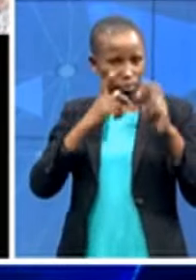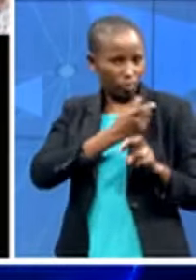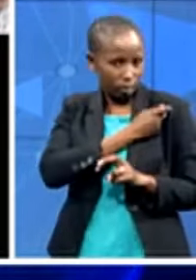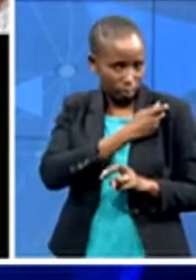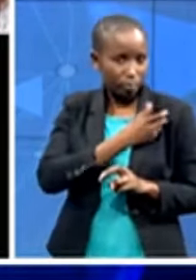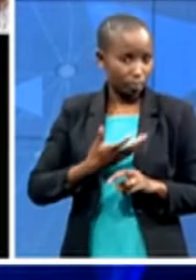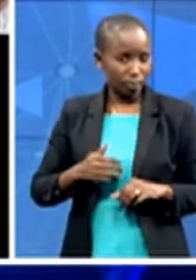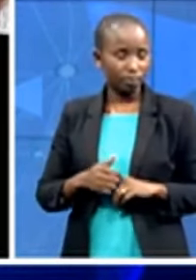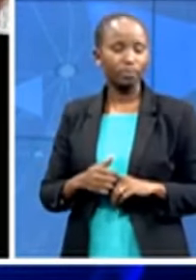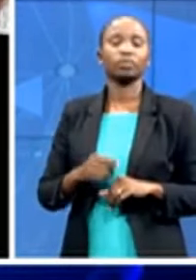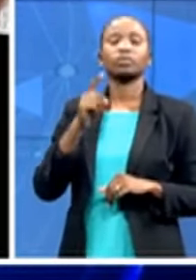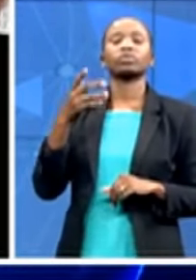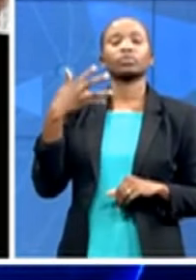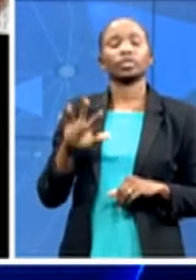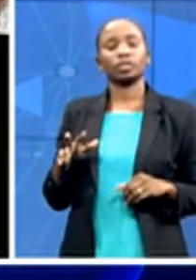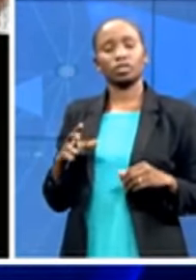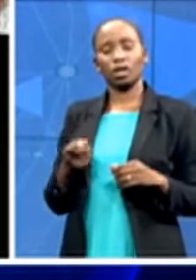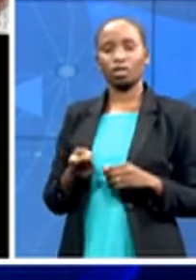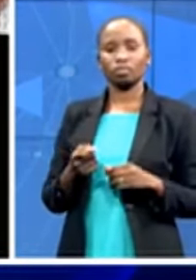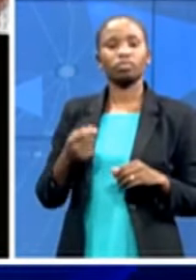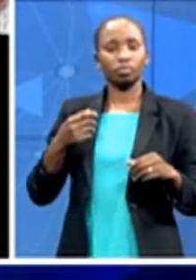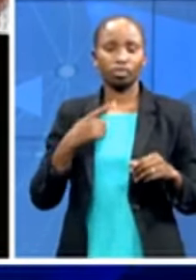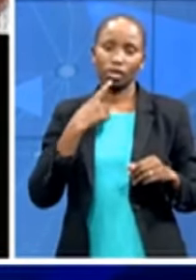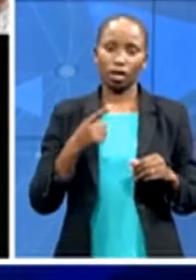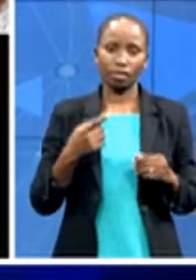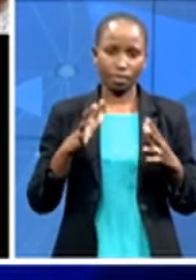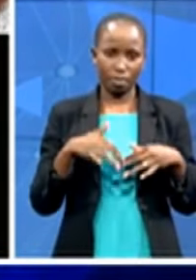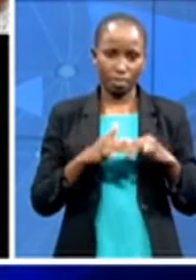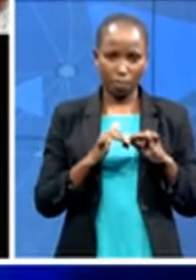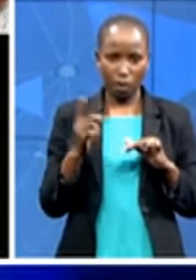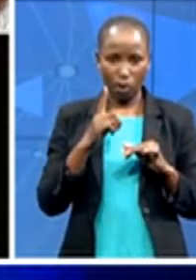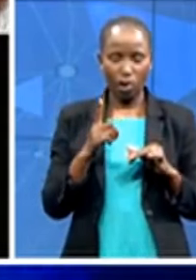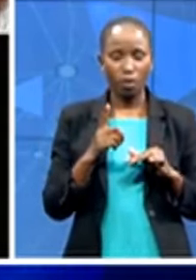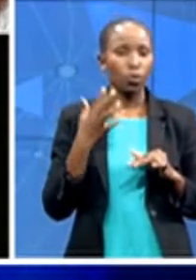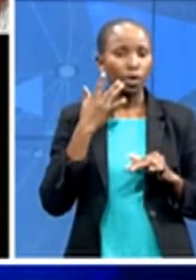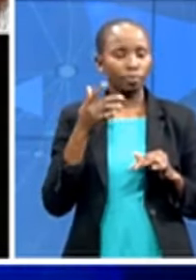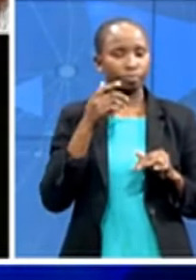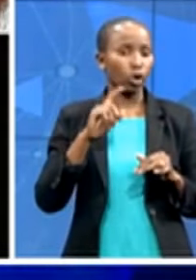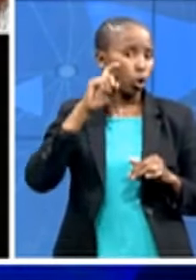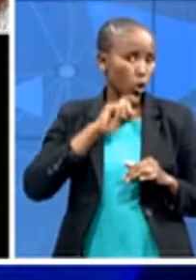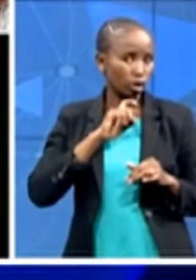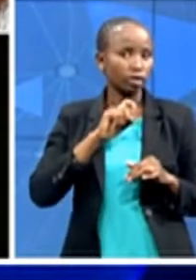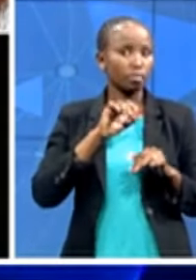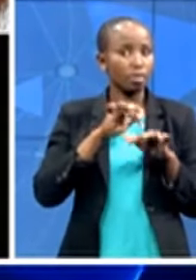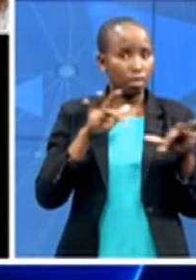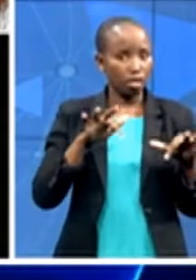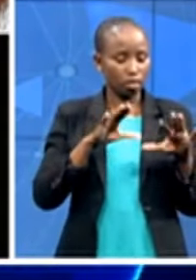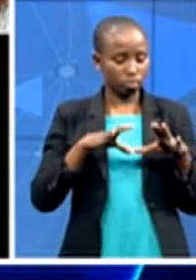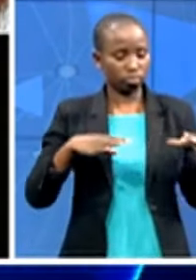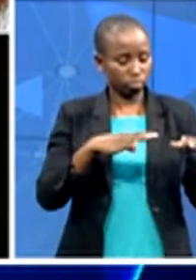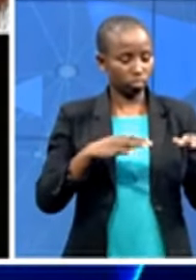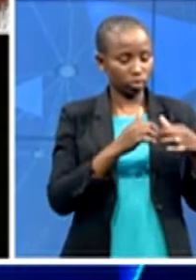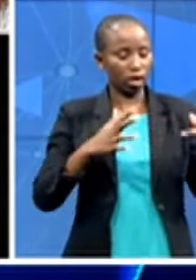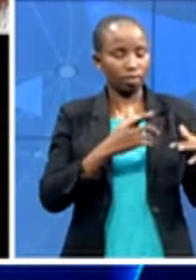when uh the senior citizen uh tranche was getting its vaccination you you launched an activation then